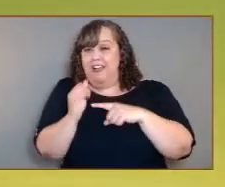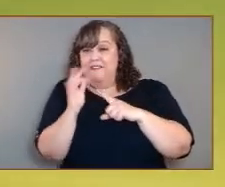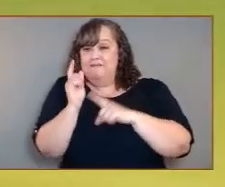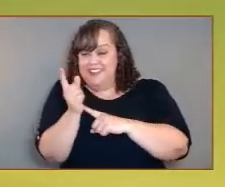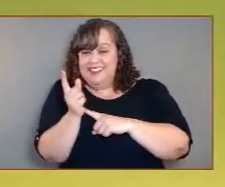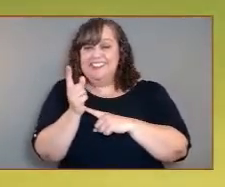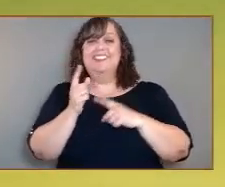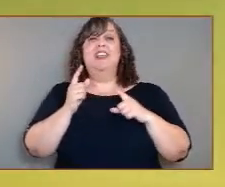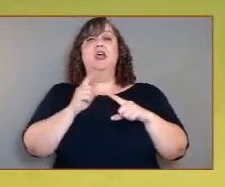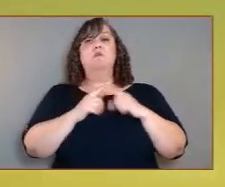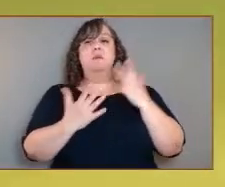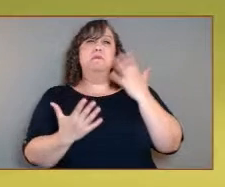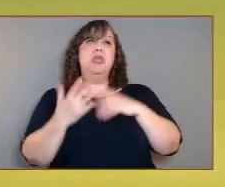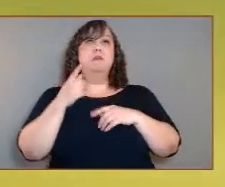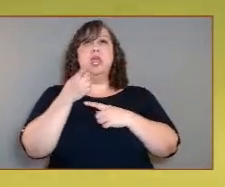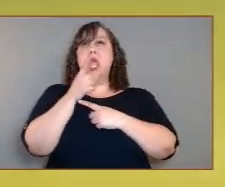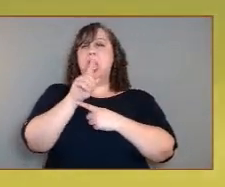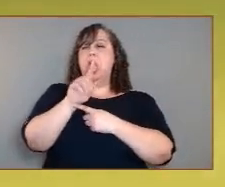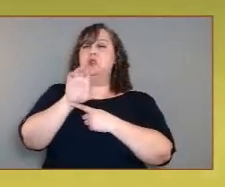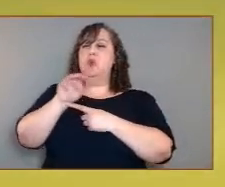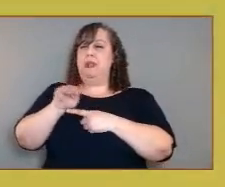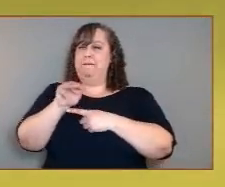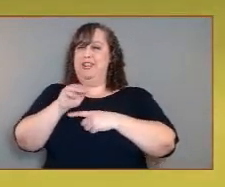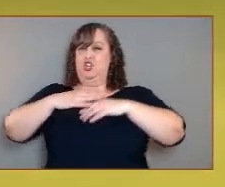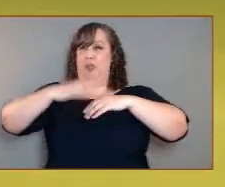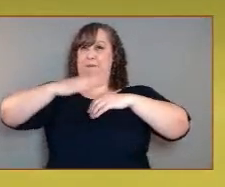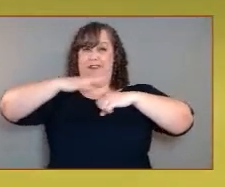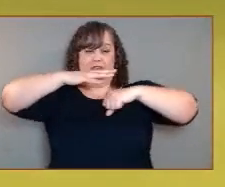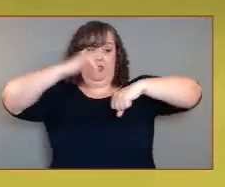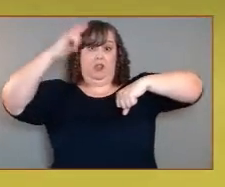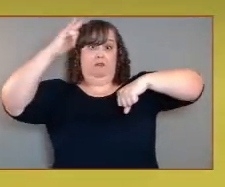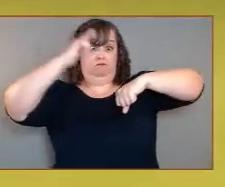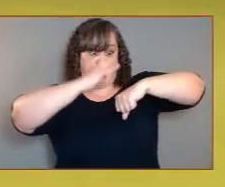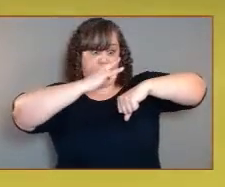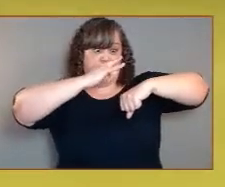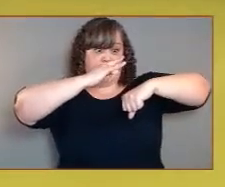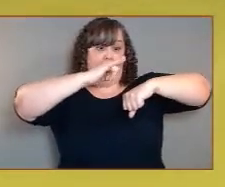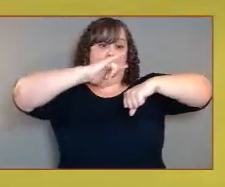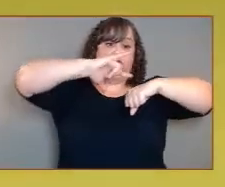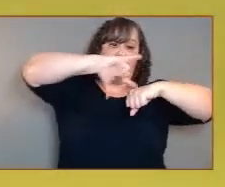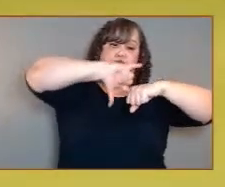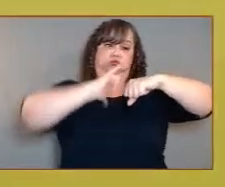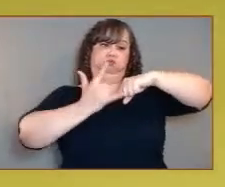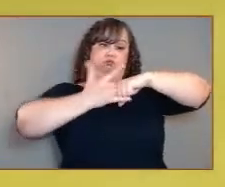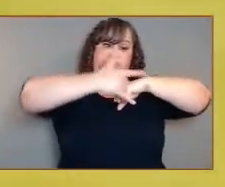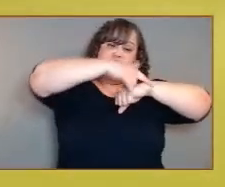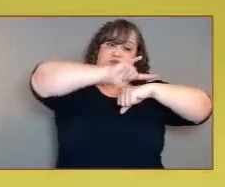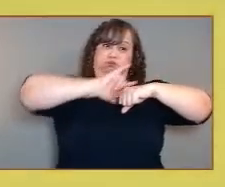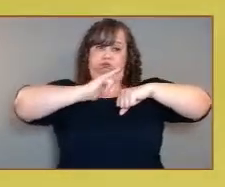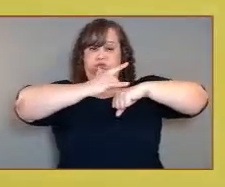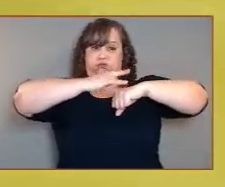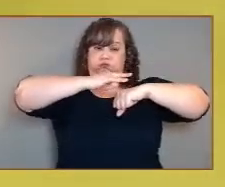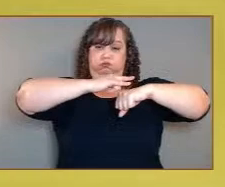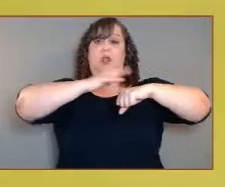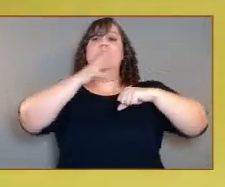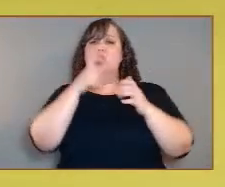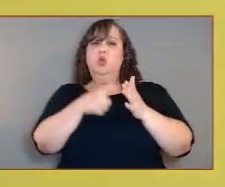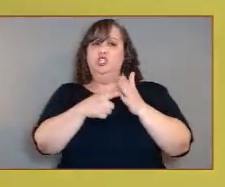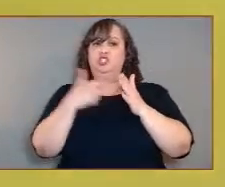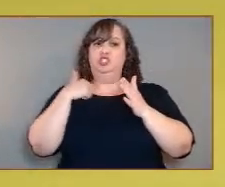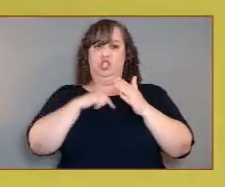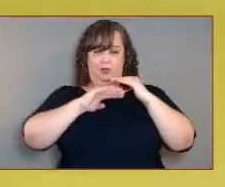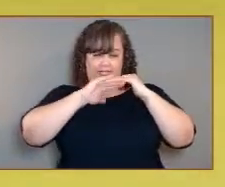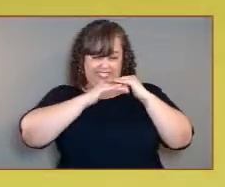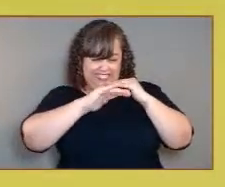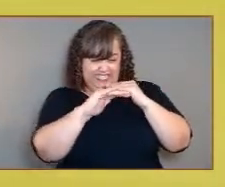100 meters above the surface – and here we're in the clouds flying through that area about 100,000 feet high – will show us features as small as baseball